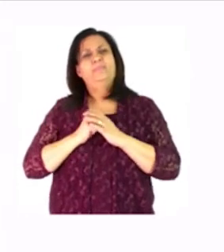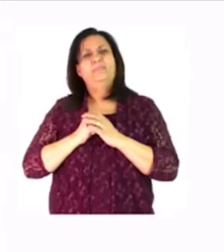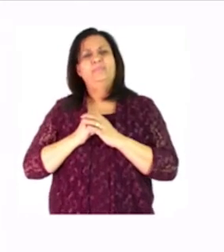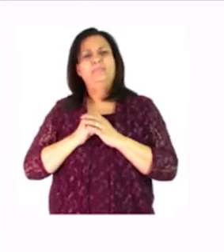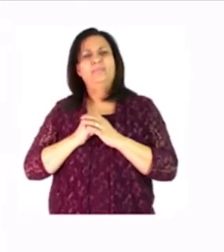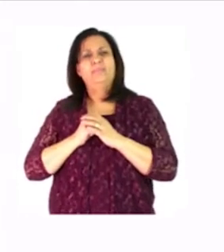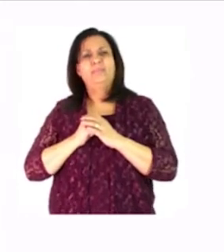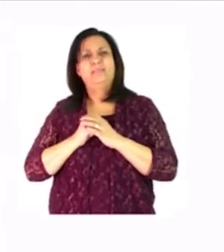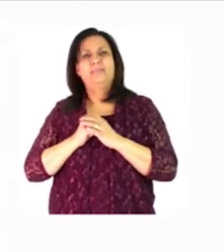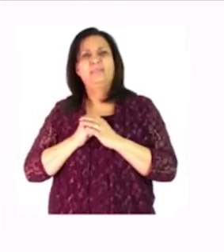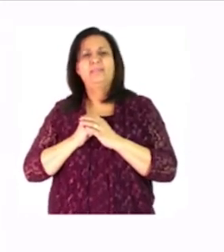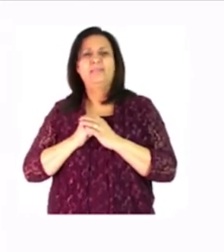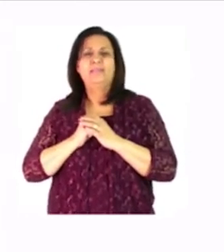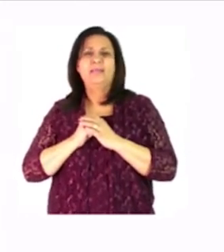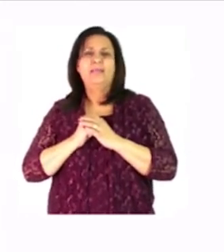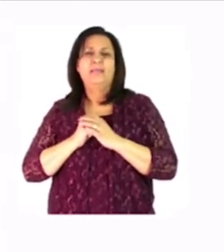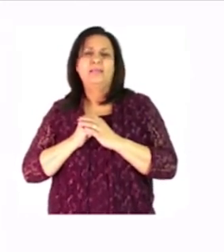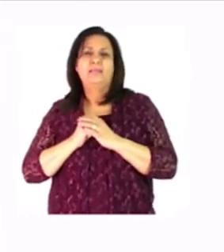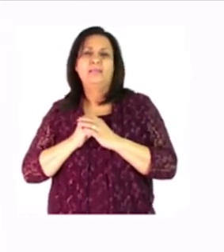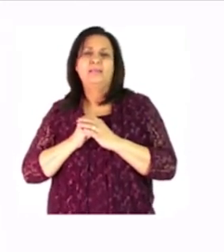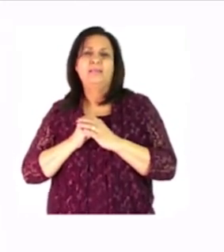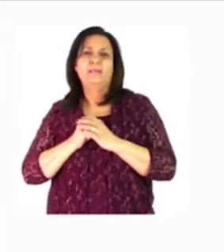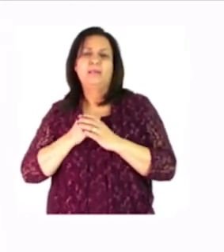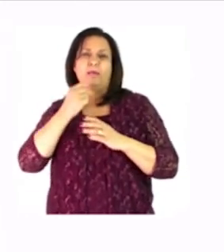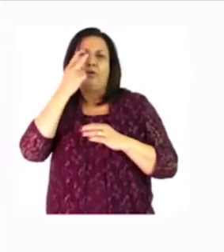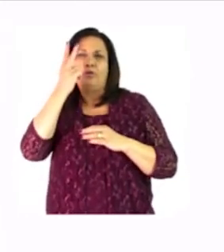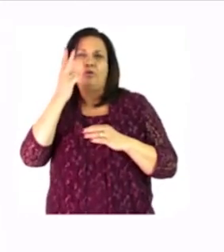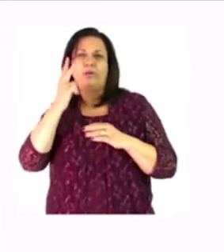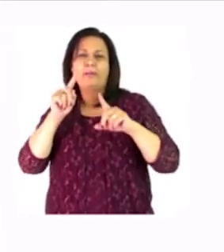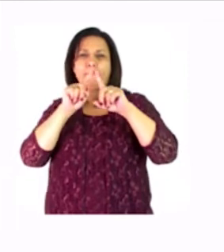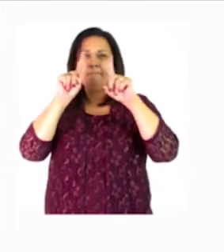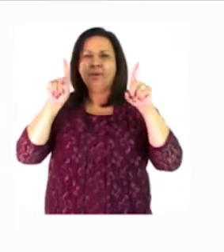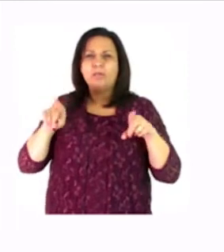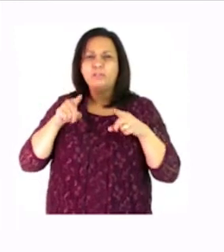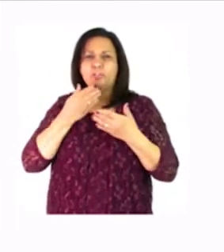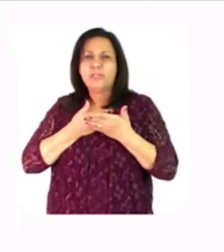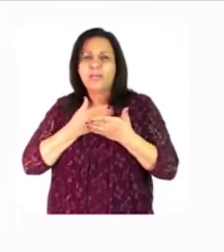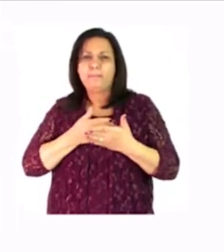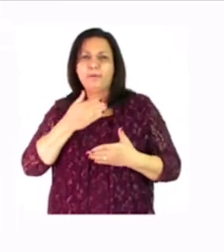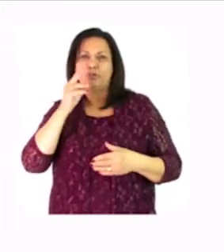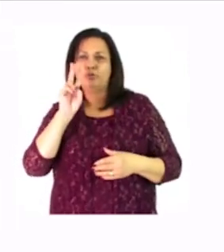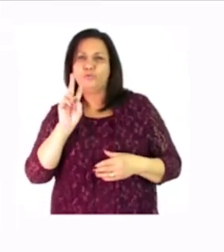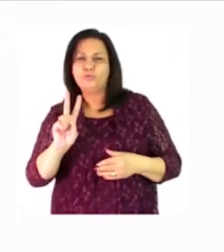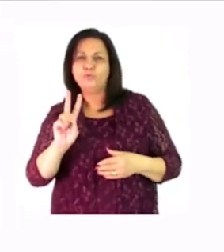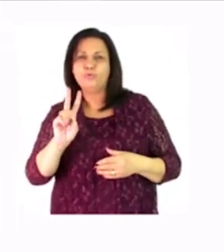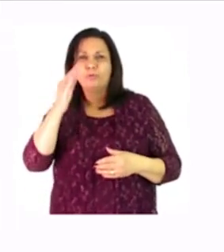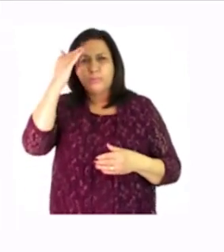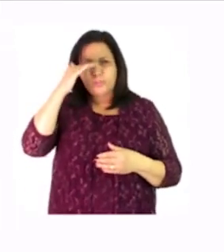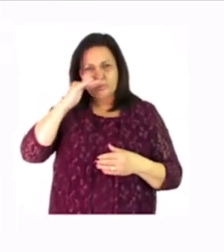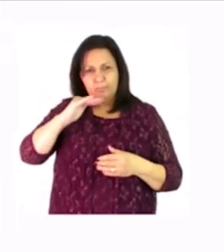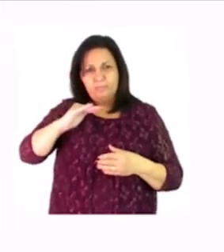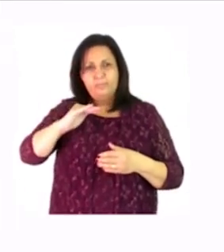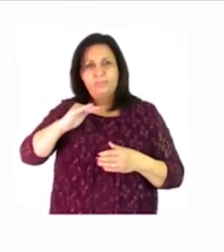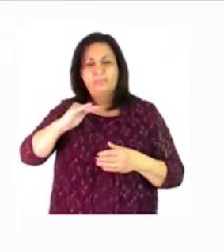so it tells us something there let's look at picture number two just below the first one the